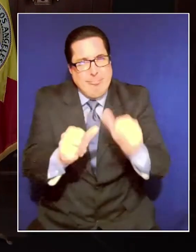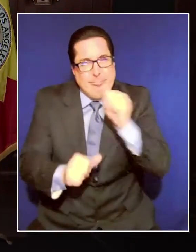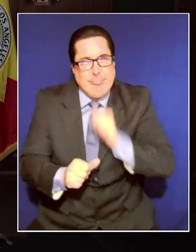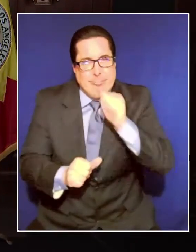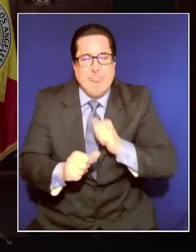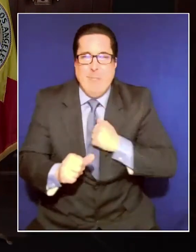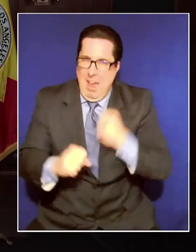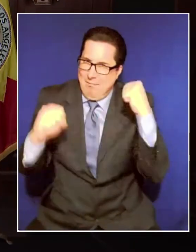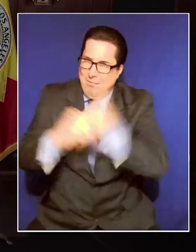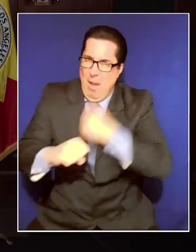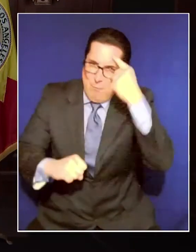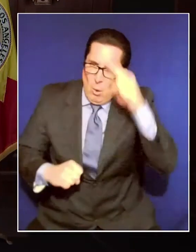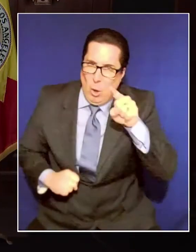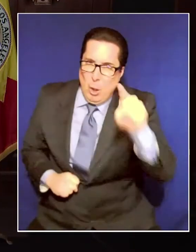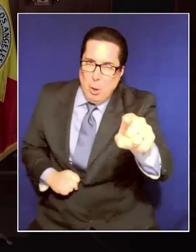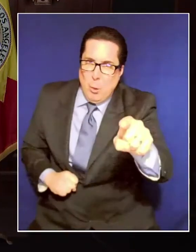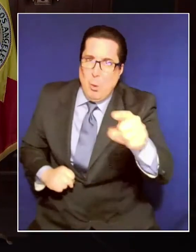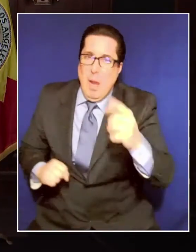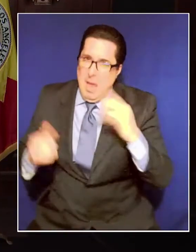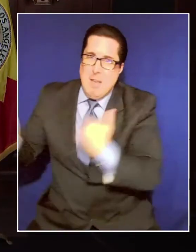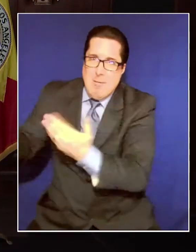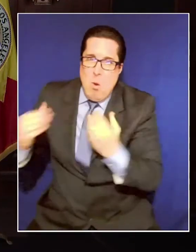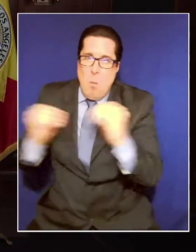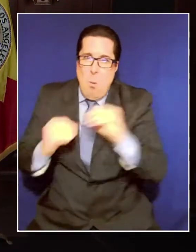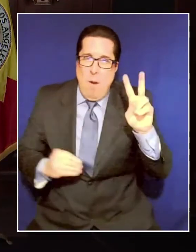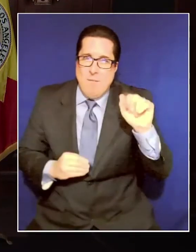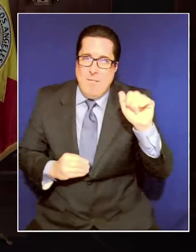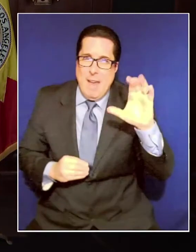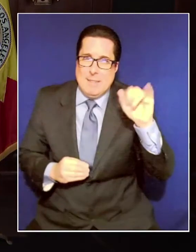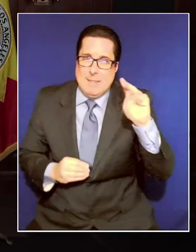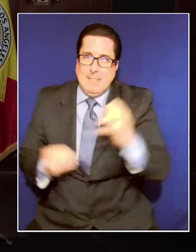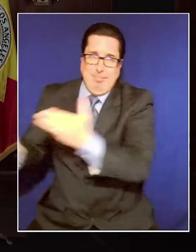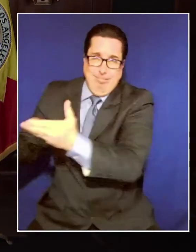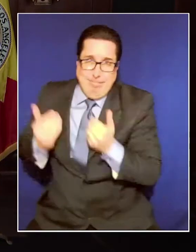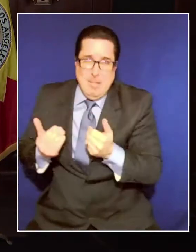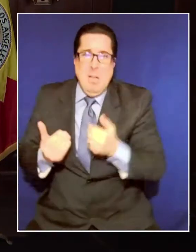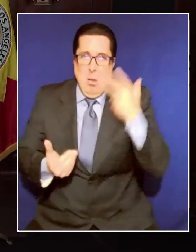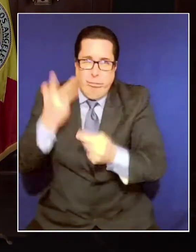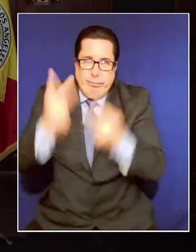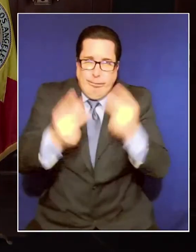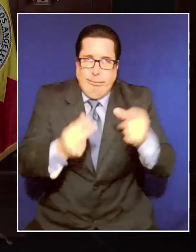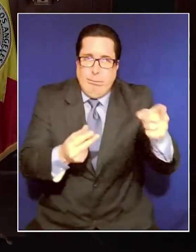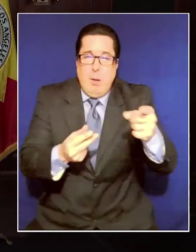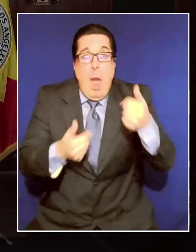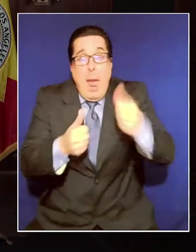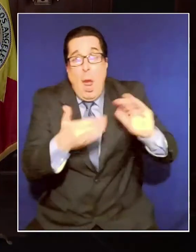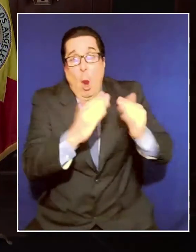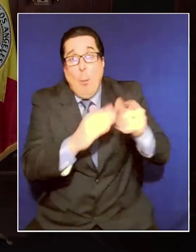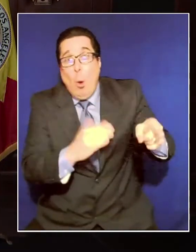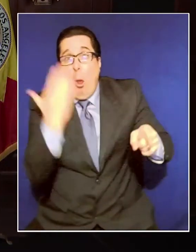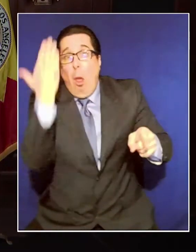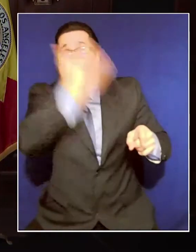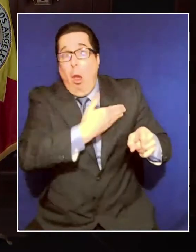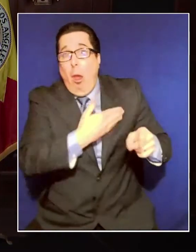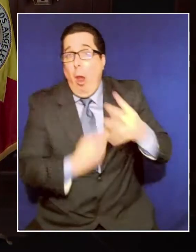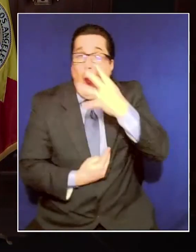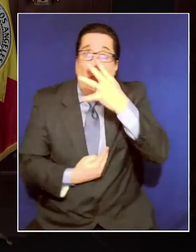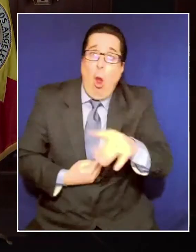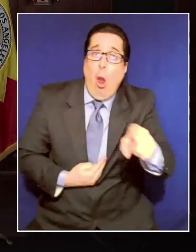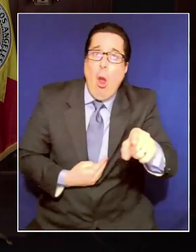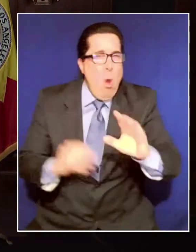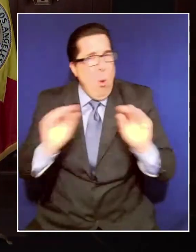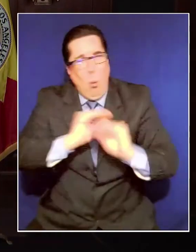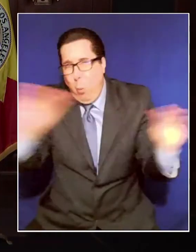that they're going to the people who need them and that no community is overlooked. We won't forget those who are struggling financially.